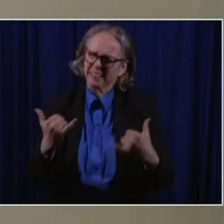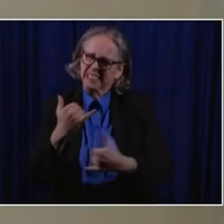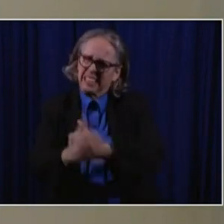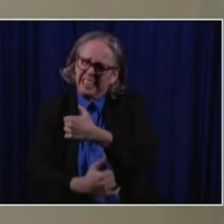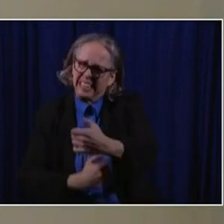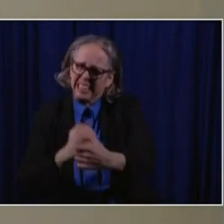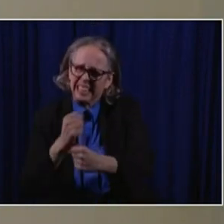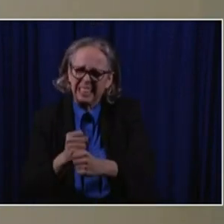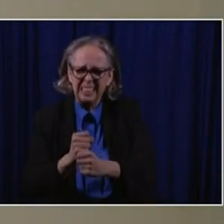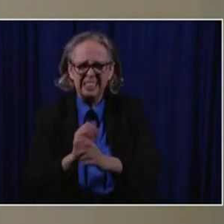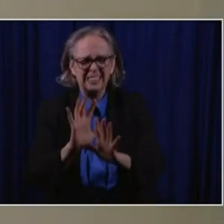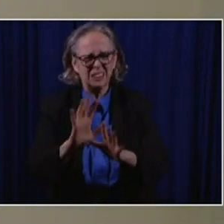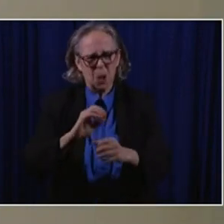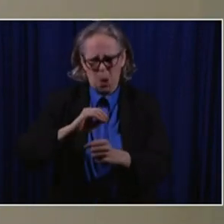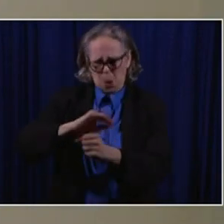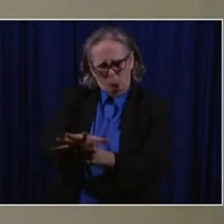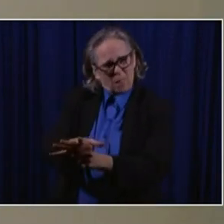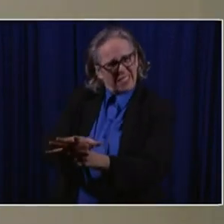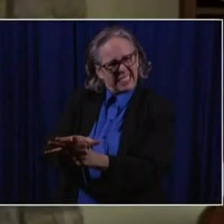it's, it's different.